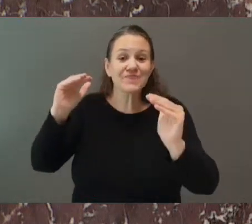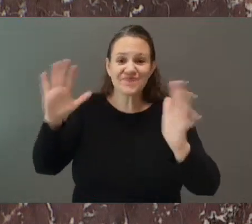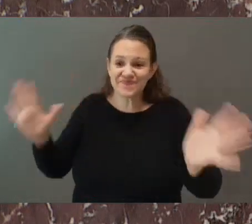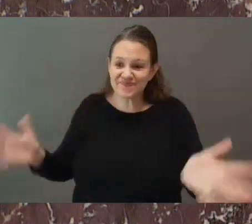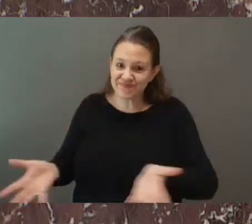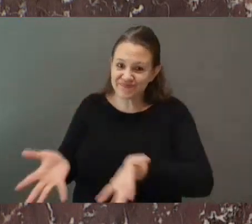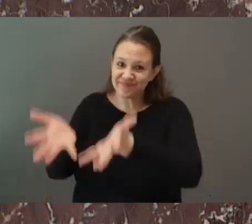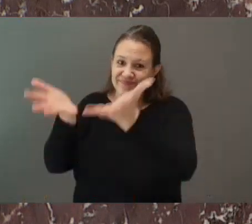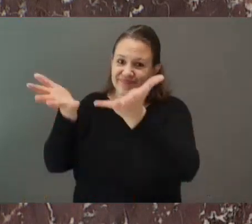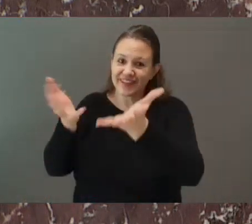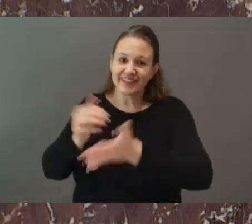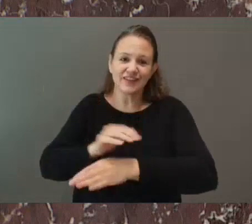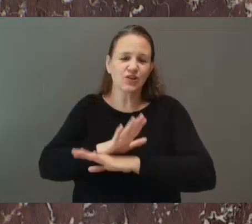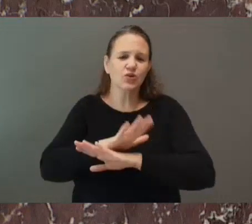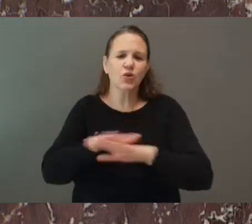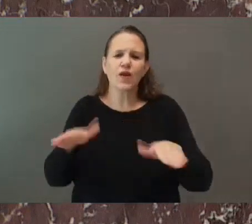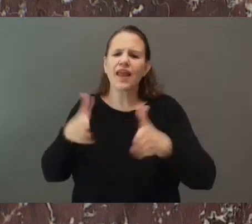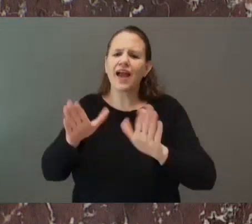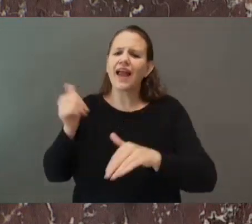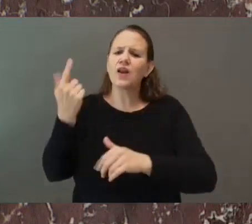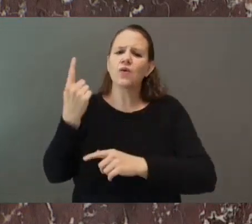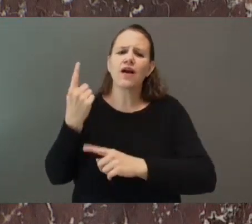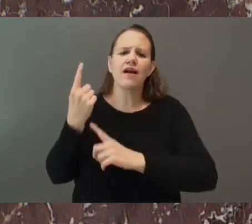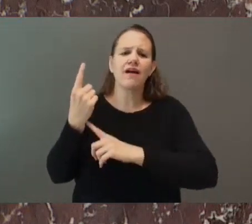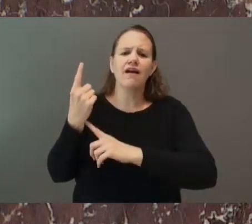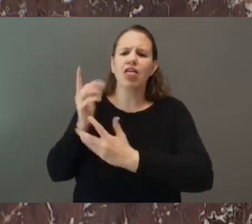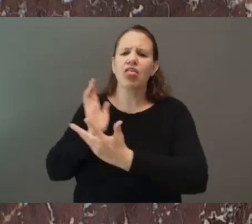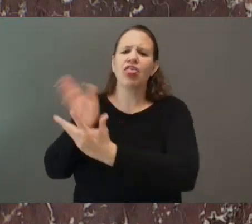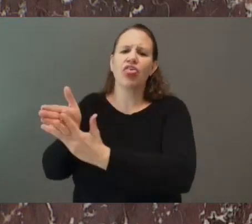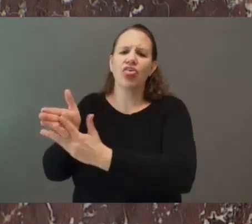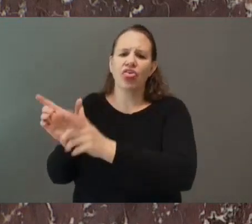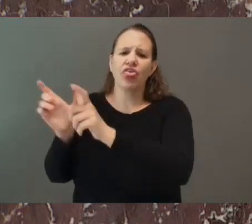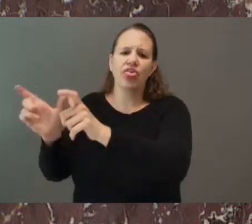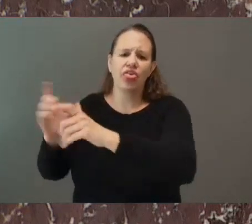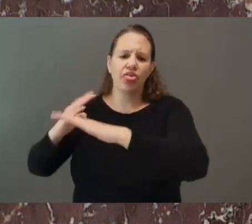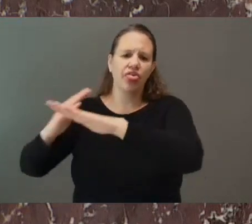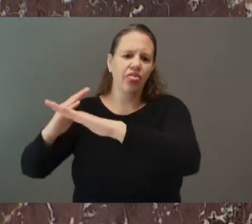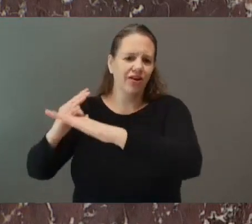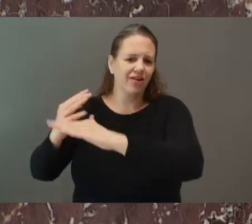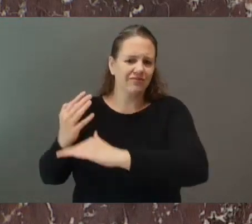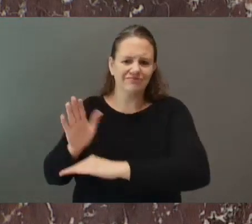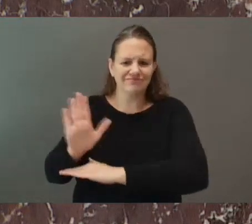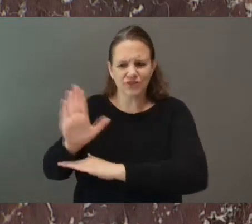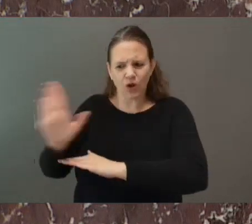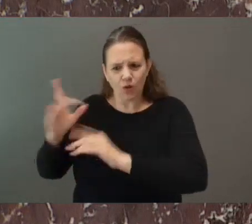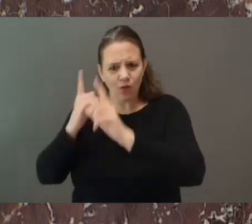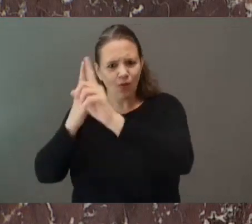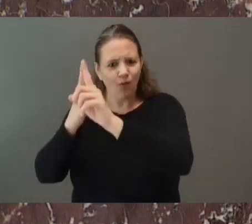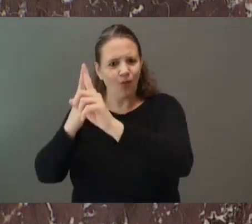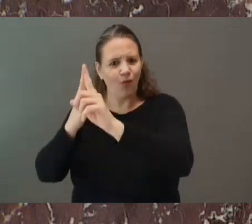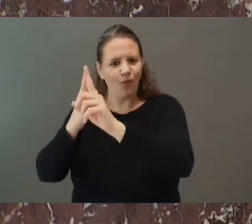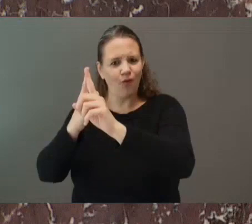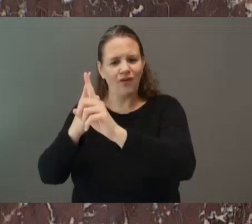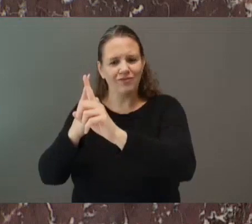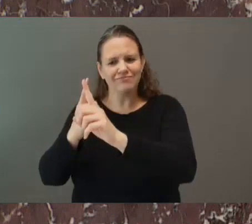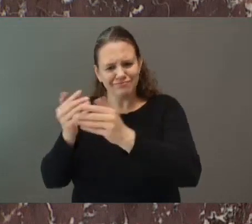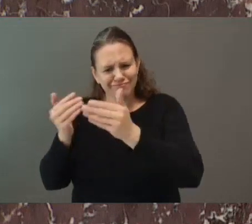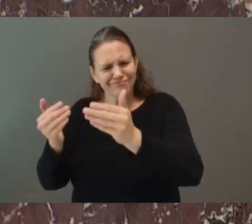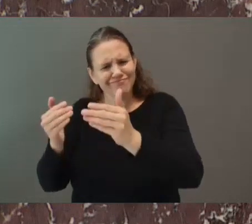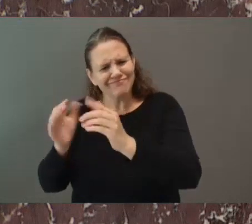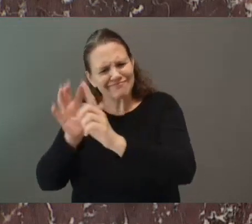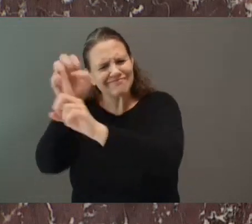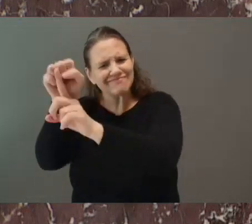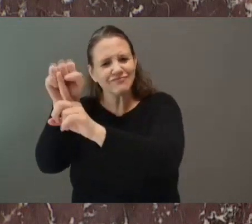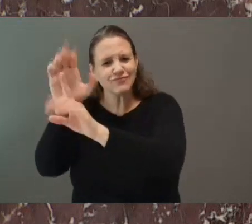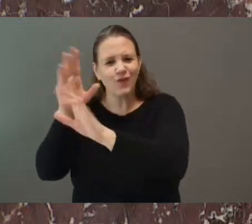Like every year, I look forward to seeing you all at your grad events to give you my personal scholarships. Please join me to wish all the